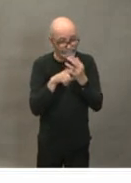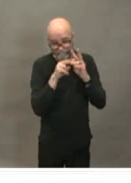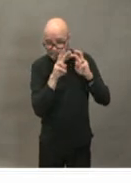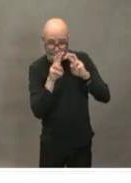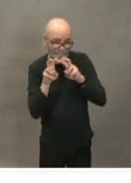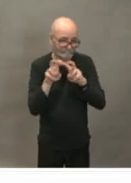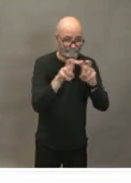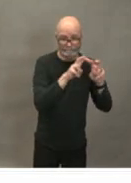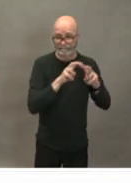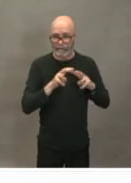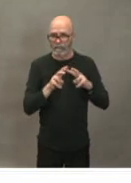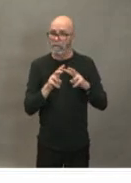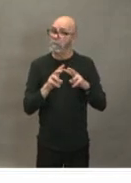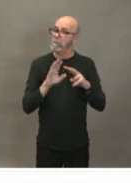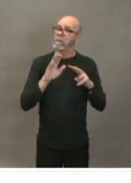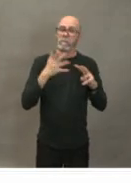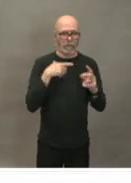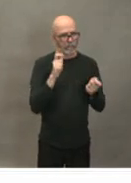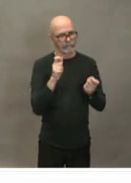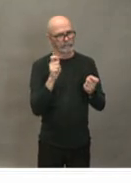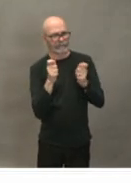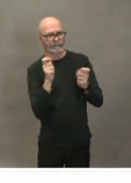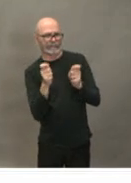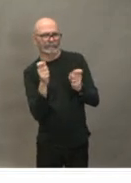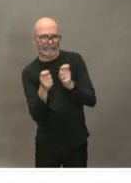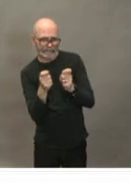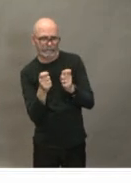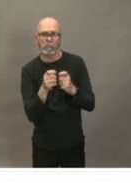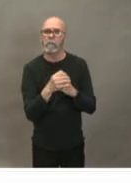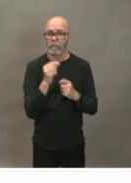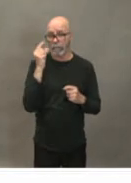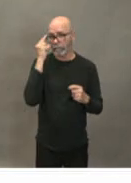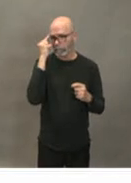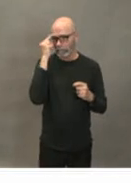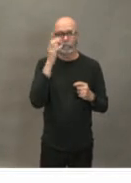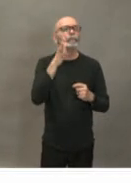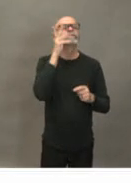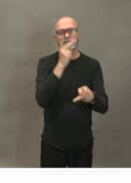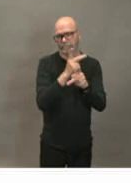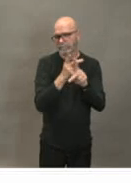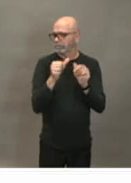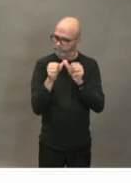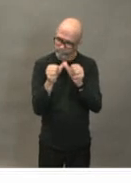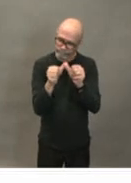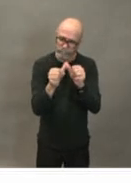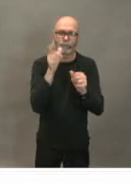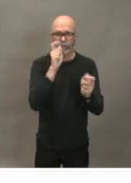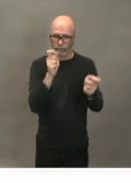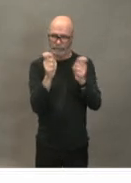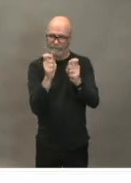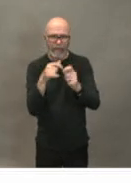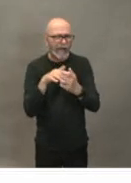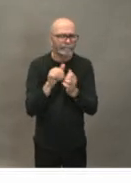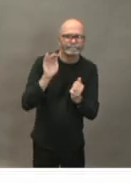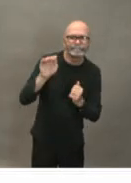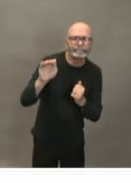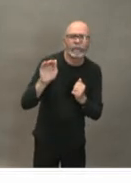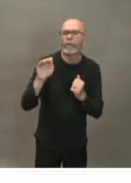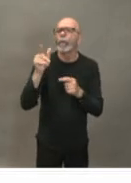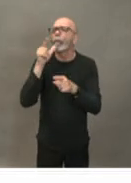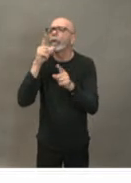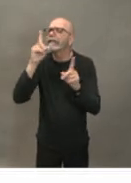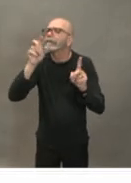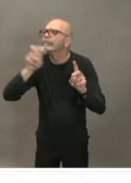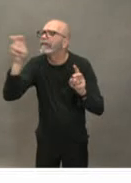epidemiology shifts and will continue to change our approach around travels as the epidemiology and the